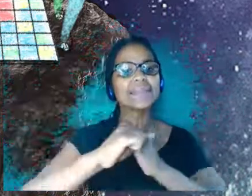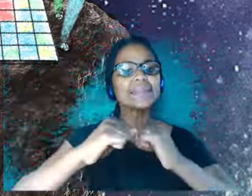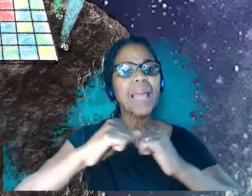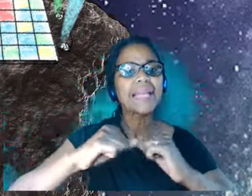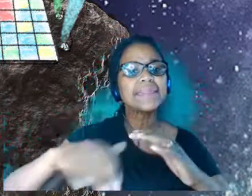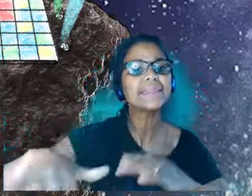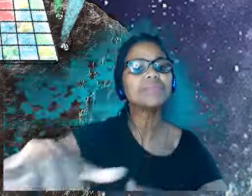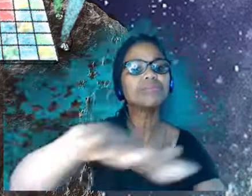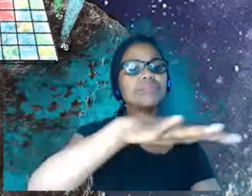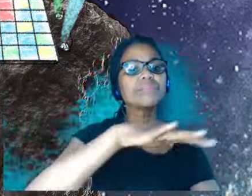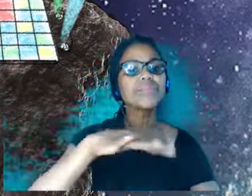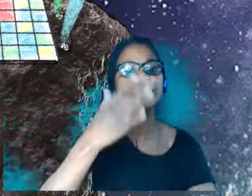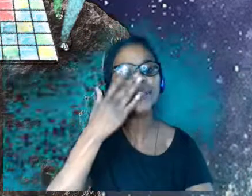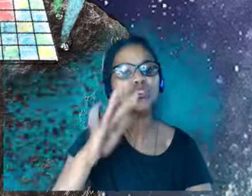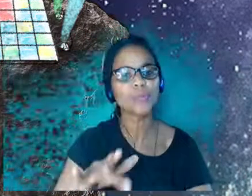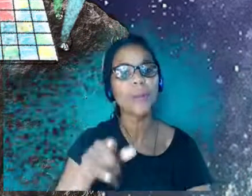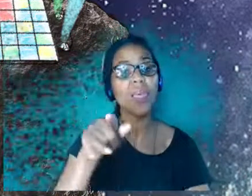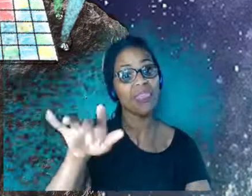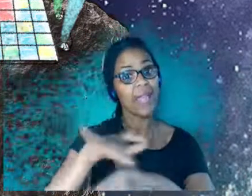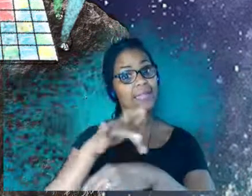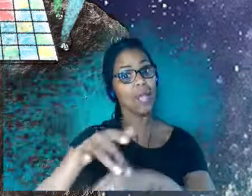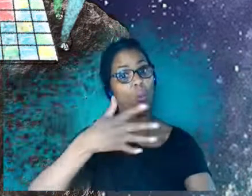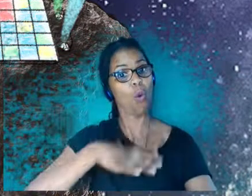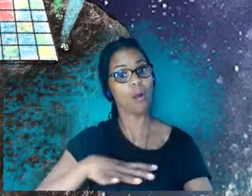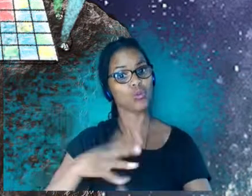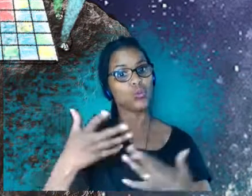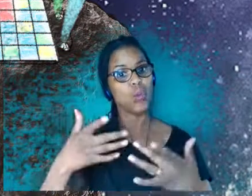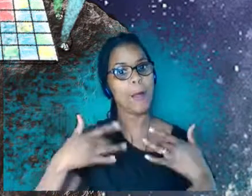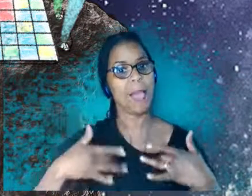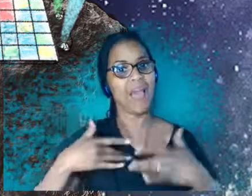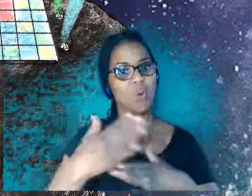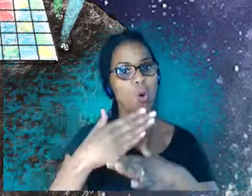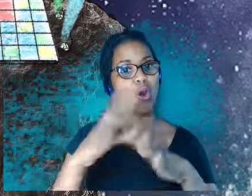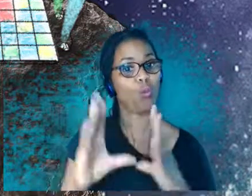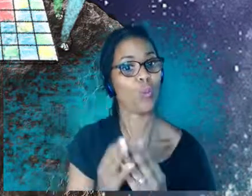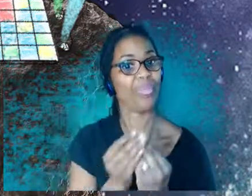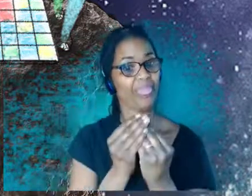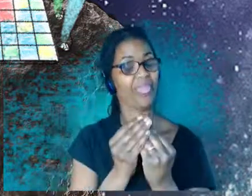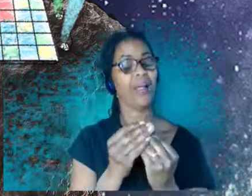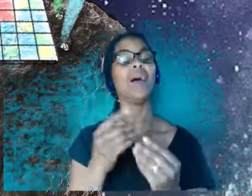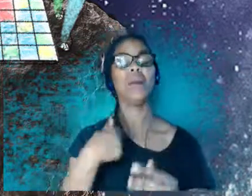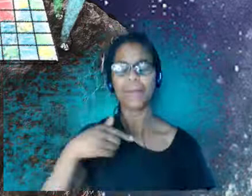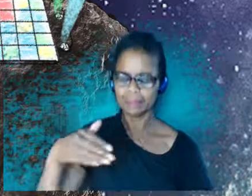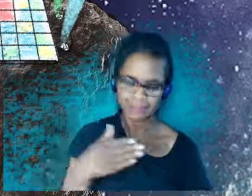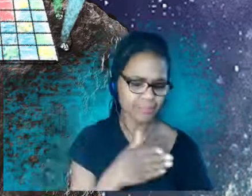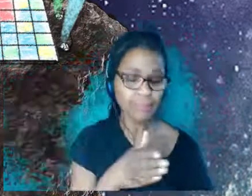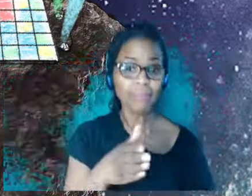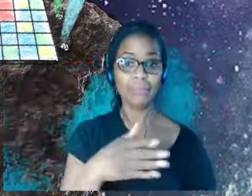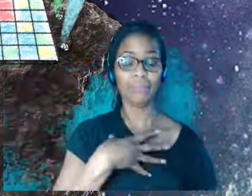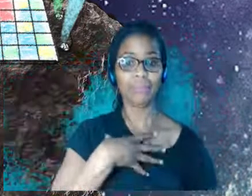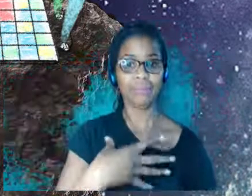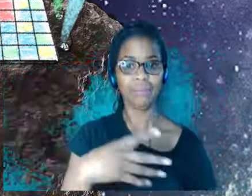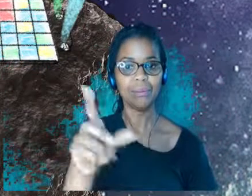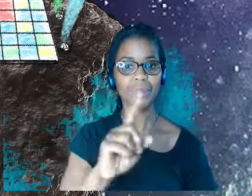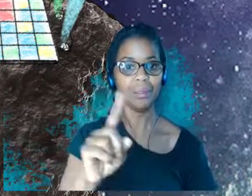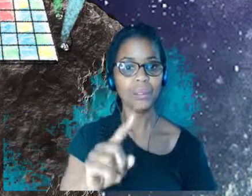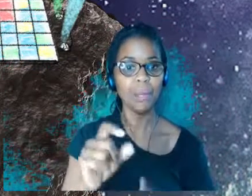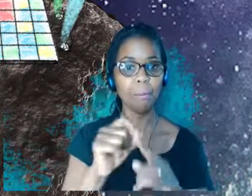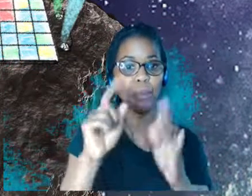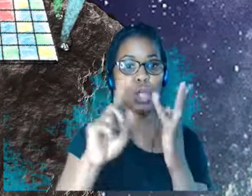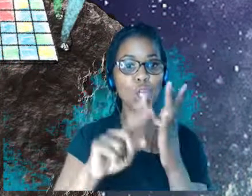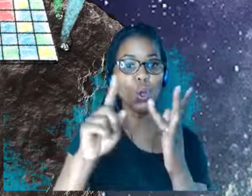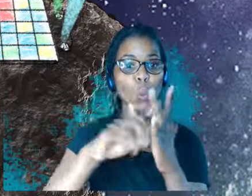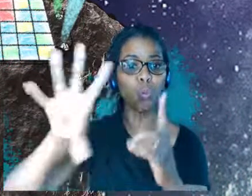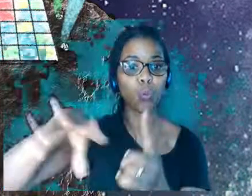a series of lives with us. And there was a poo. It was like an emoji poo in one spot.